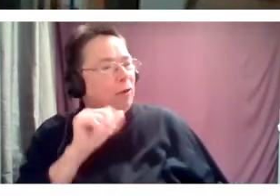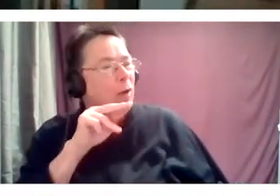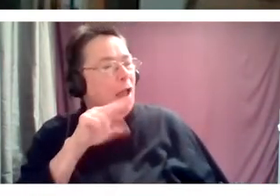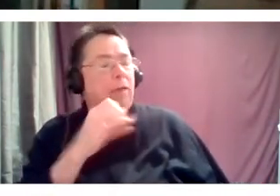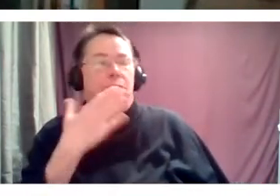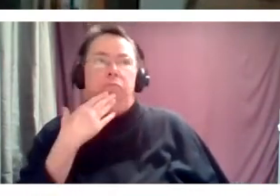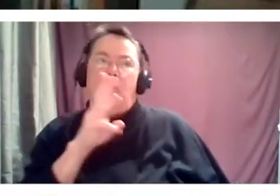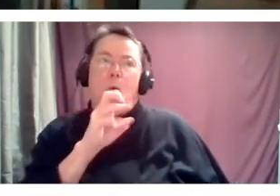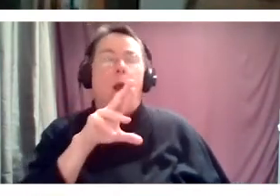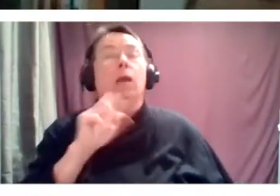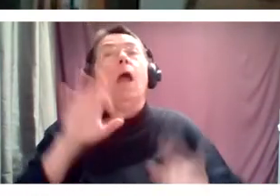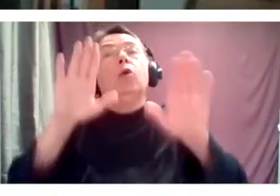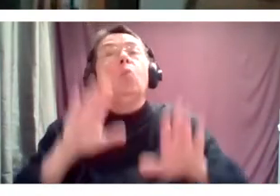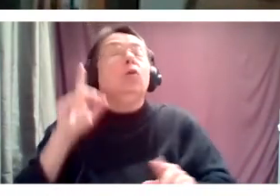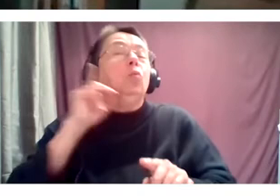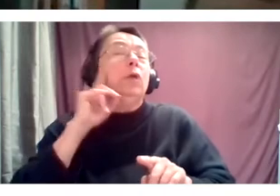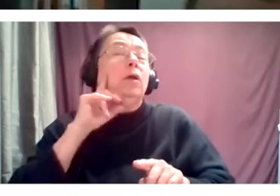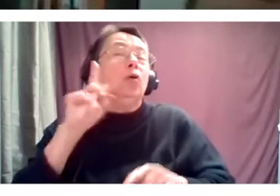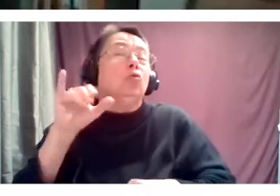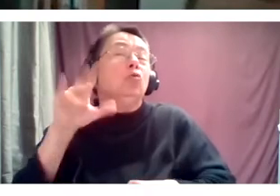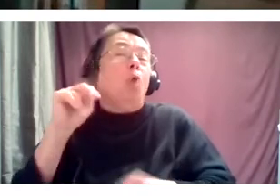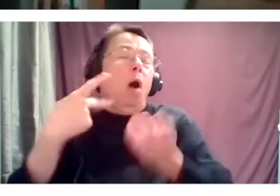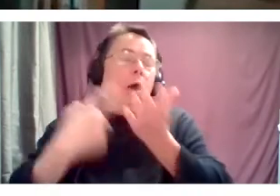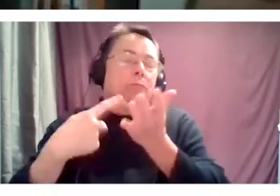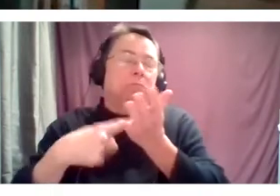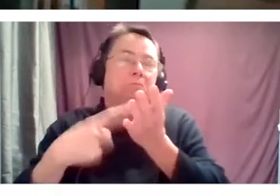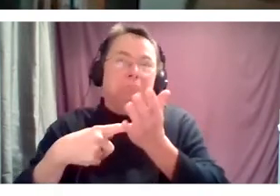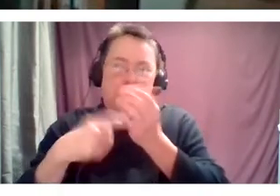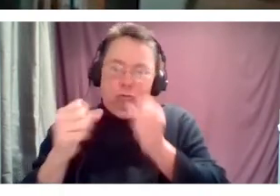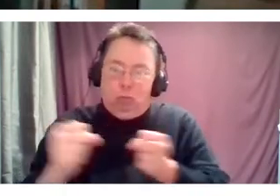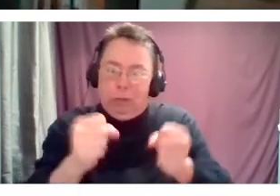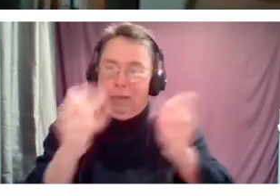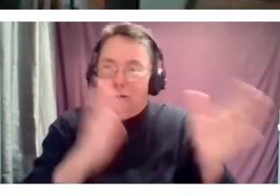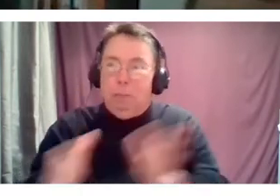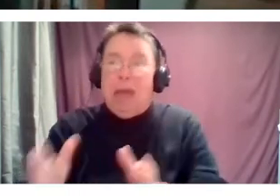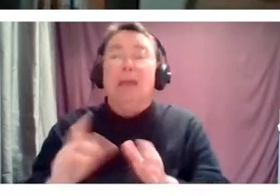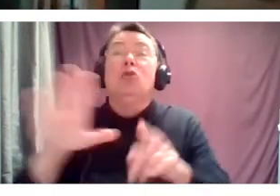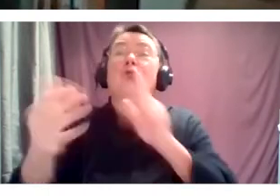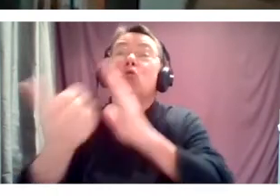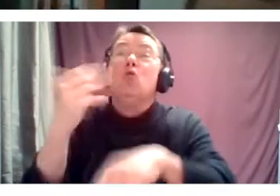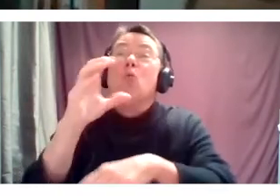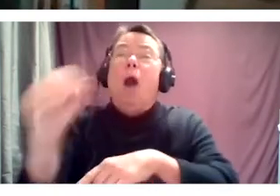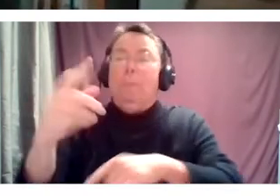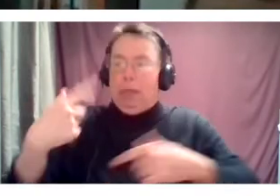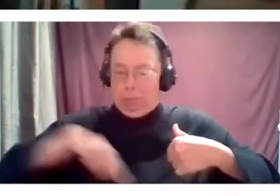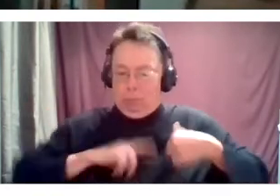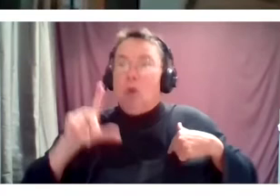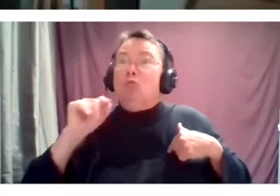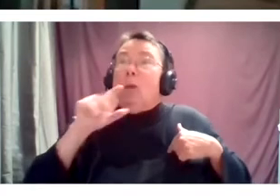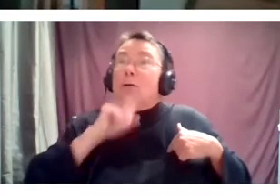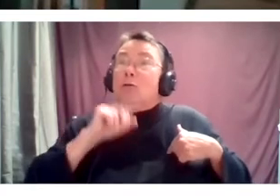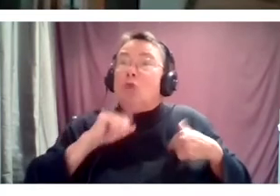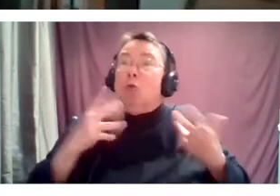Dawn talk about strategic planning because they're a new company and we're 20 years old and we're doing the same thing. We're realizing this is an opportunity